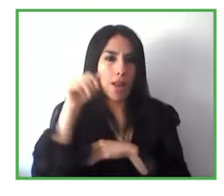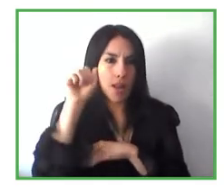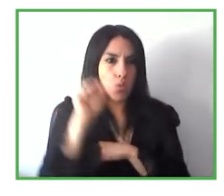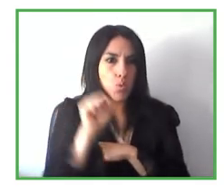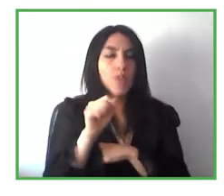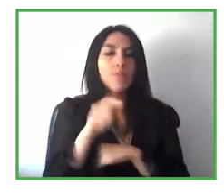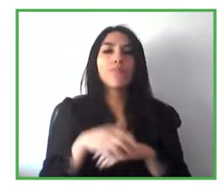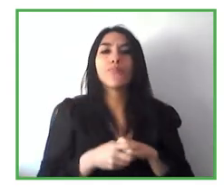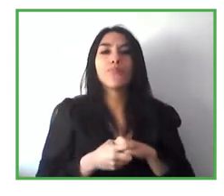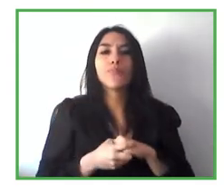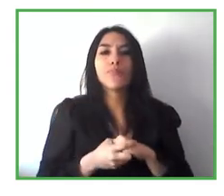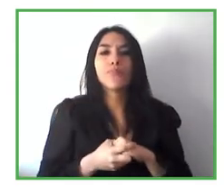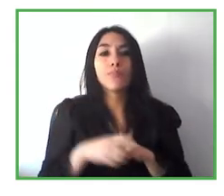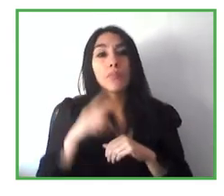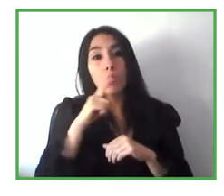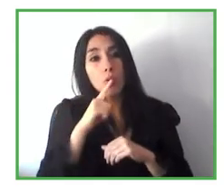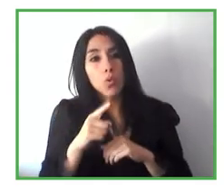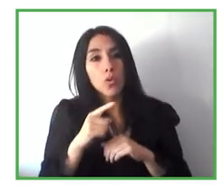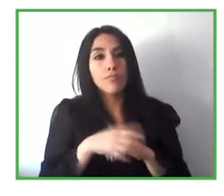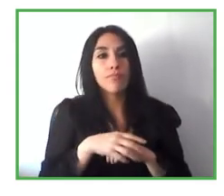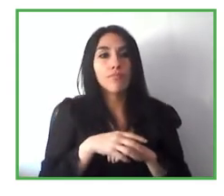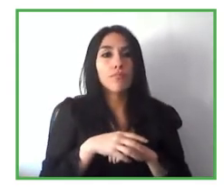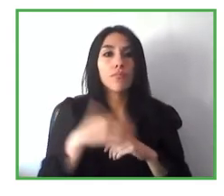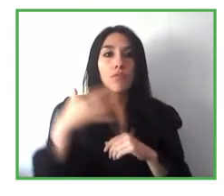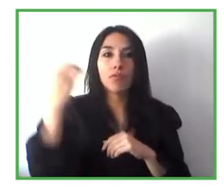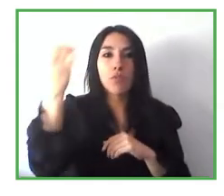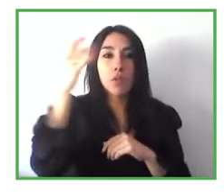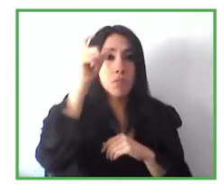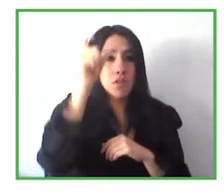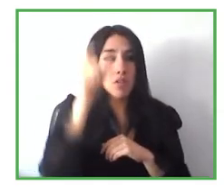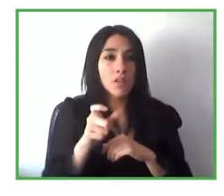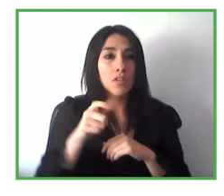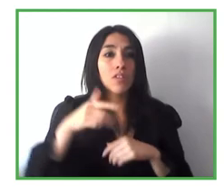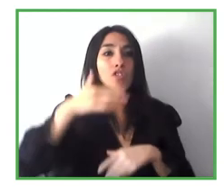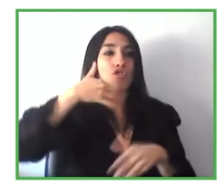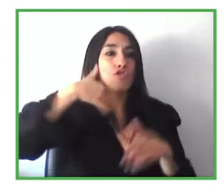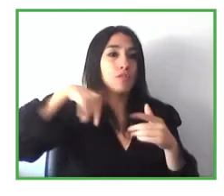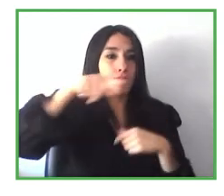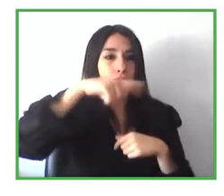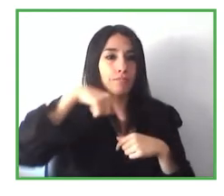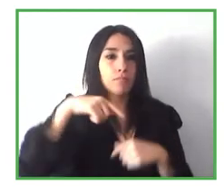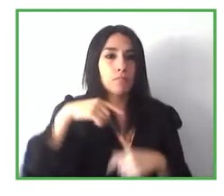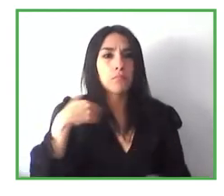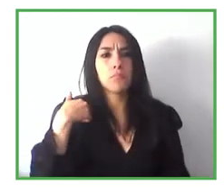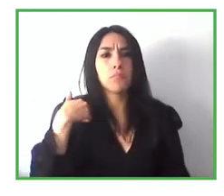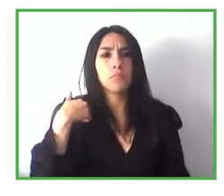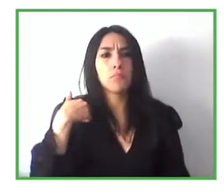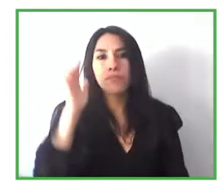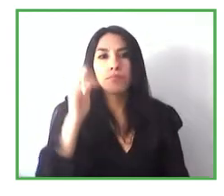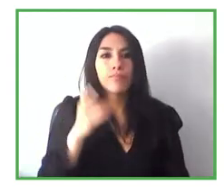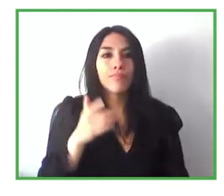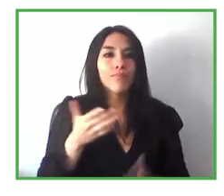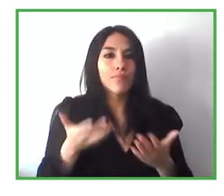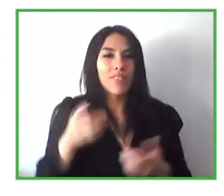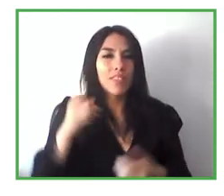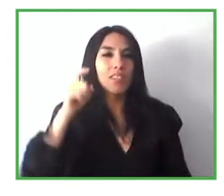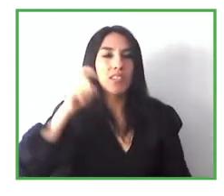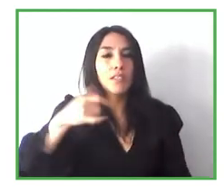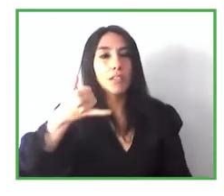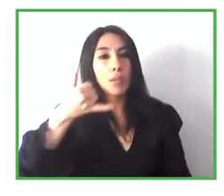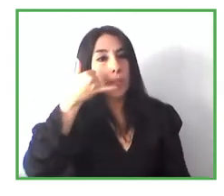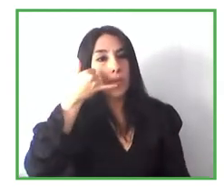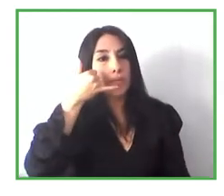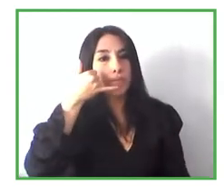science. And this is very useful for the people that do not know around. And that is what is good for so the user